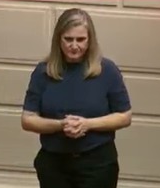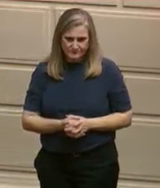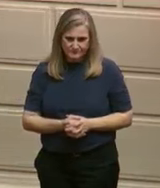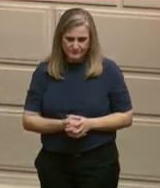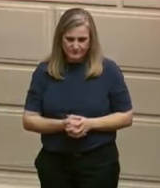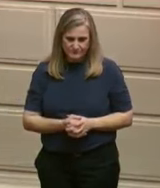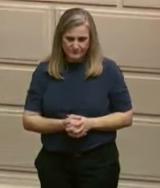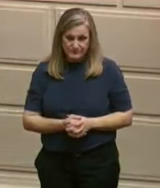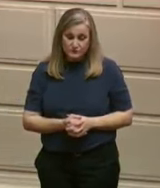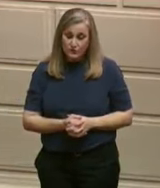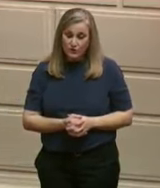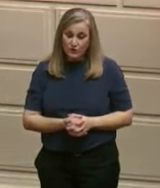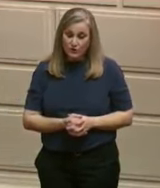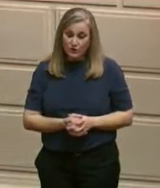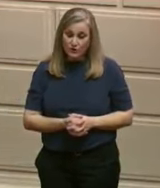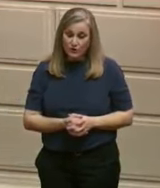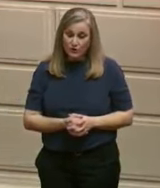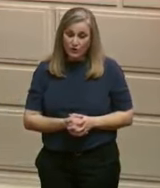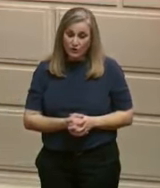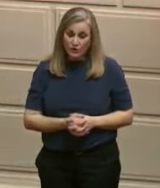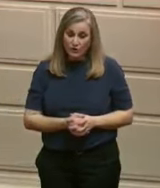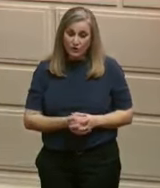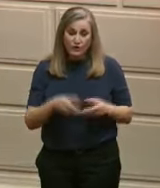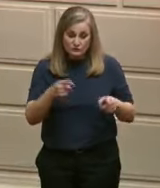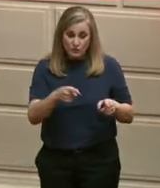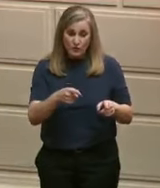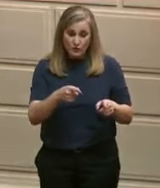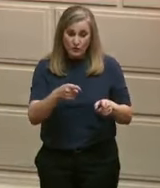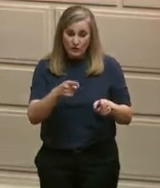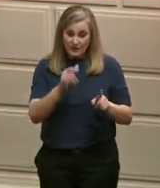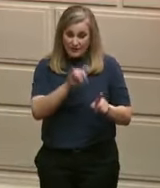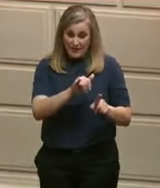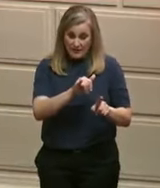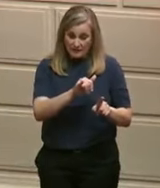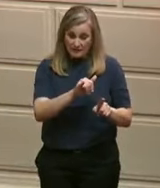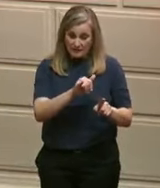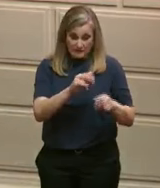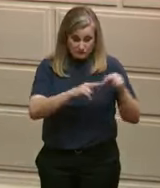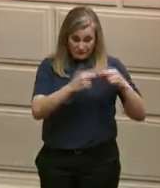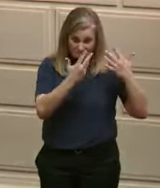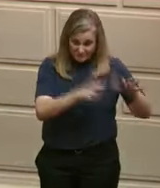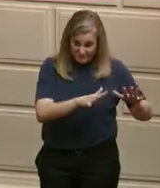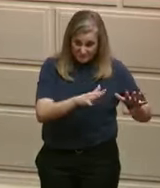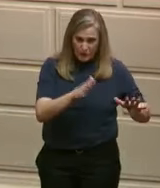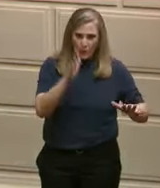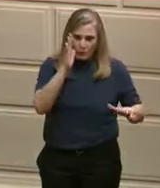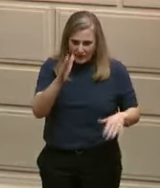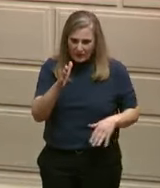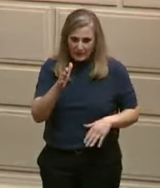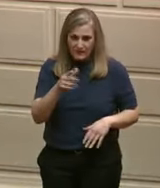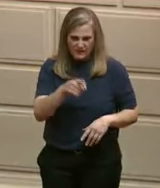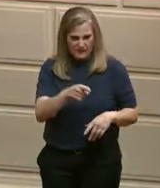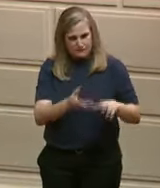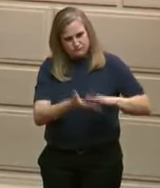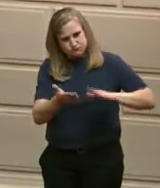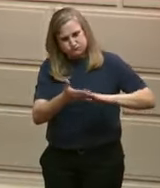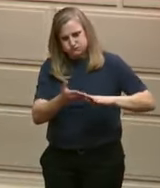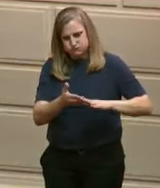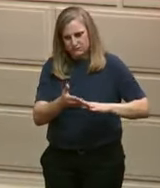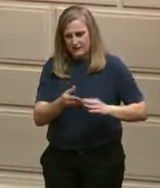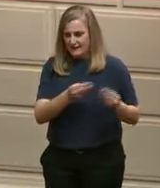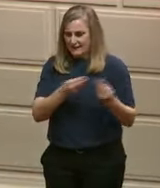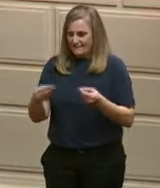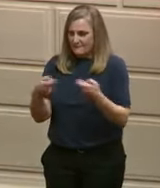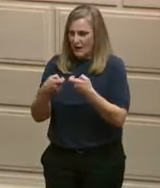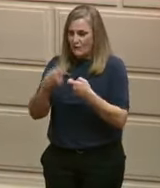Revolution Wind will power nearly 263,000 households at a rate of 9.8 cents